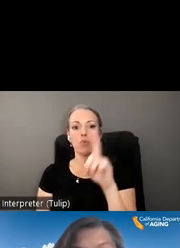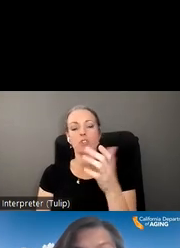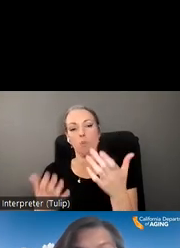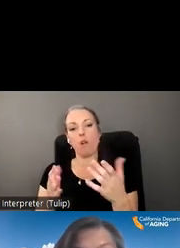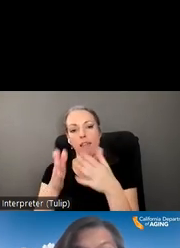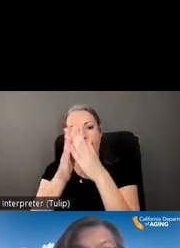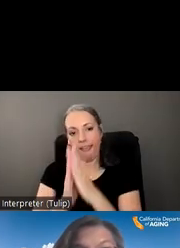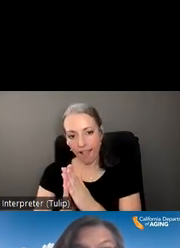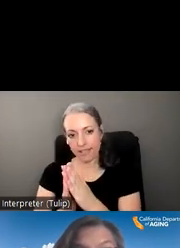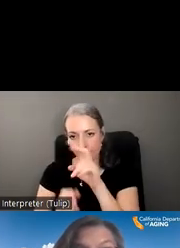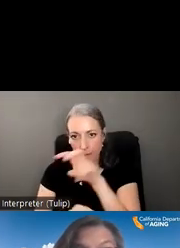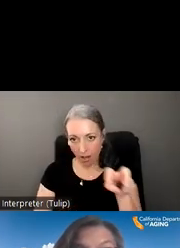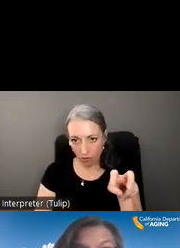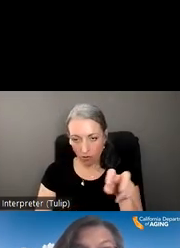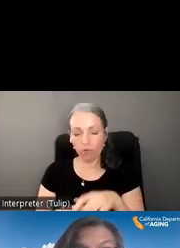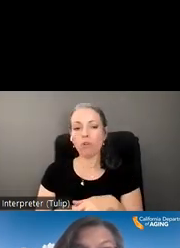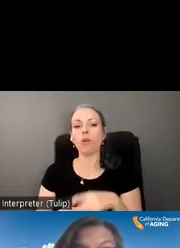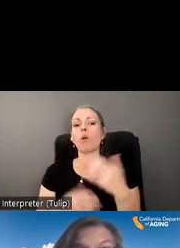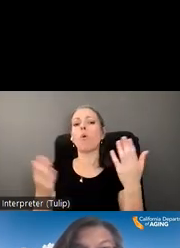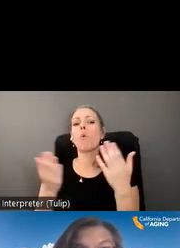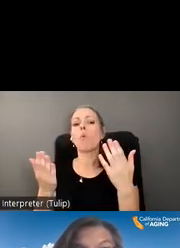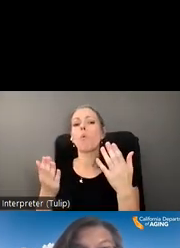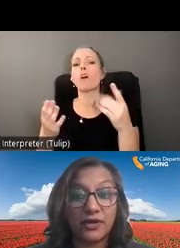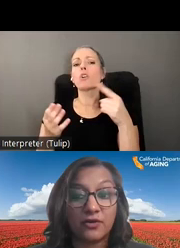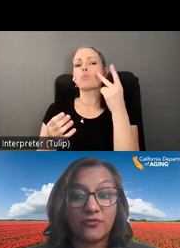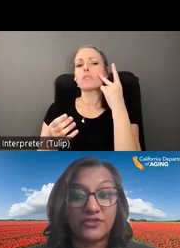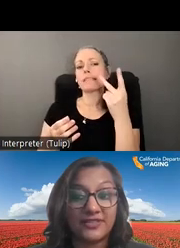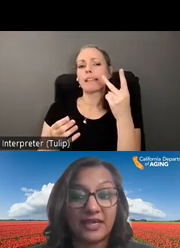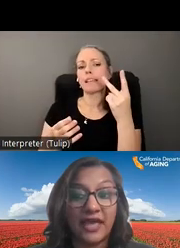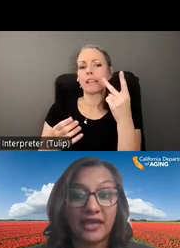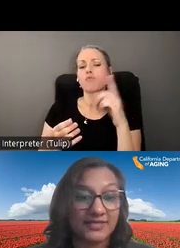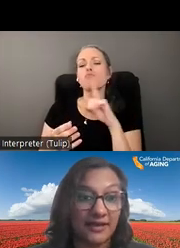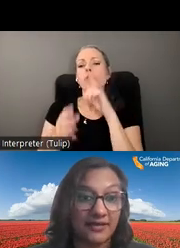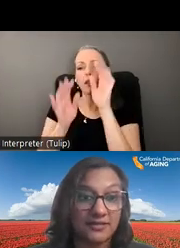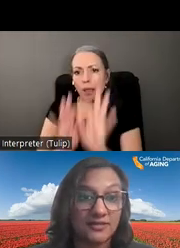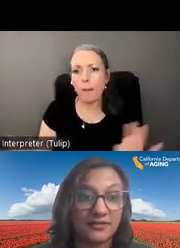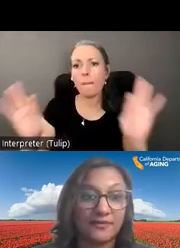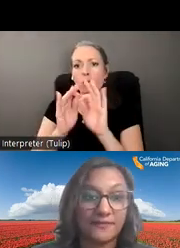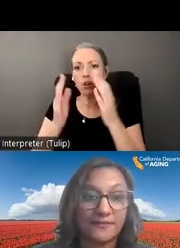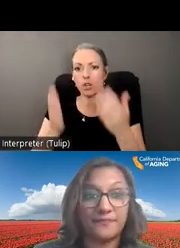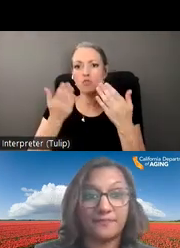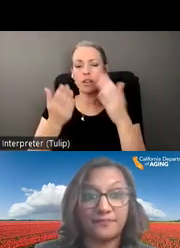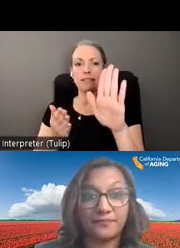reactor panel is, what are the key aspects that you see as being critical for addressing Hector's case?